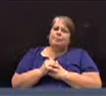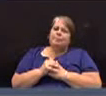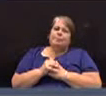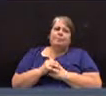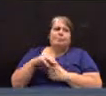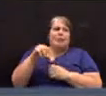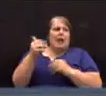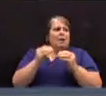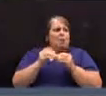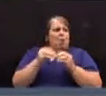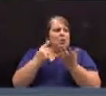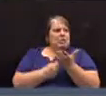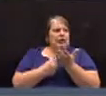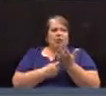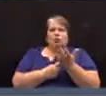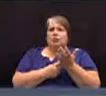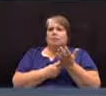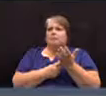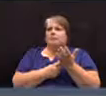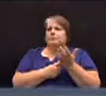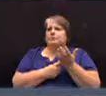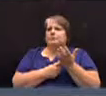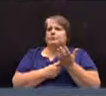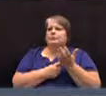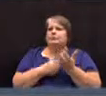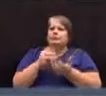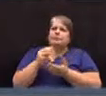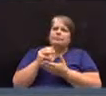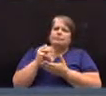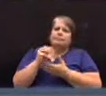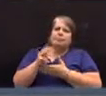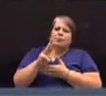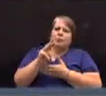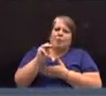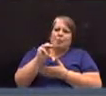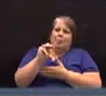Further discussion on Mr. Maima? Yes.